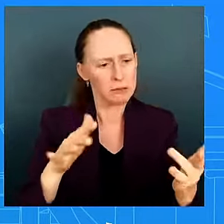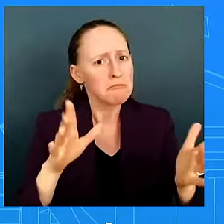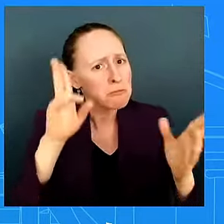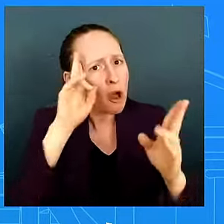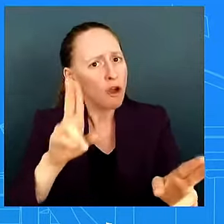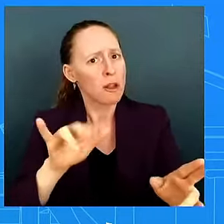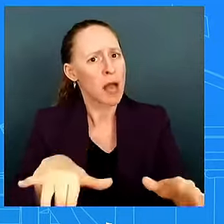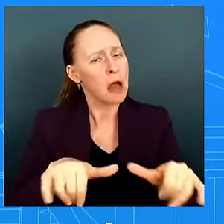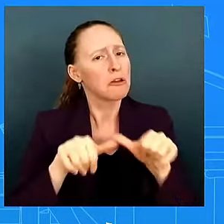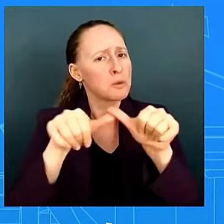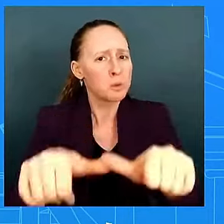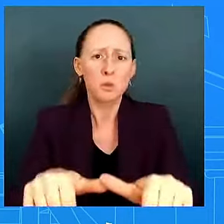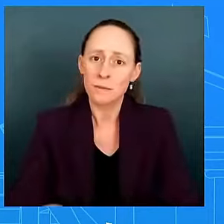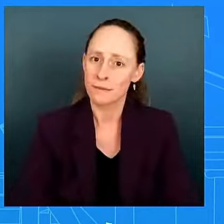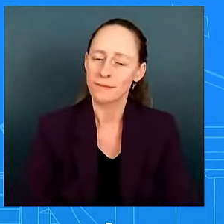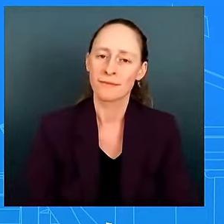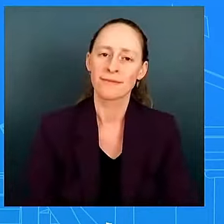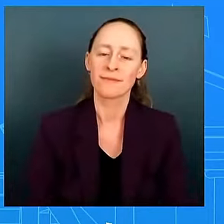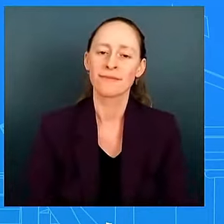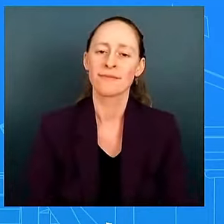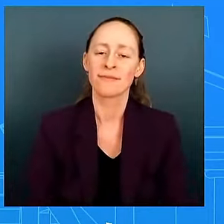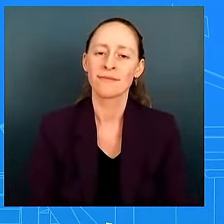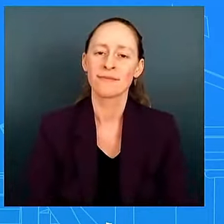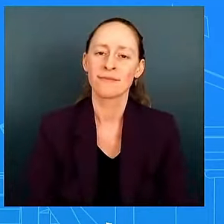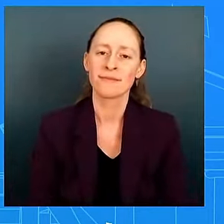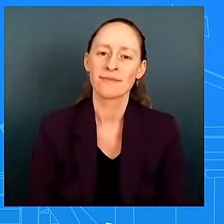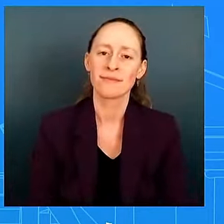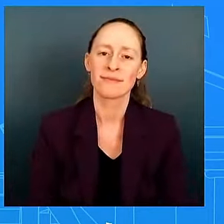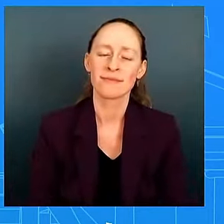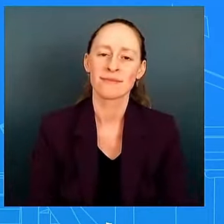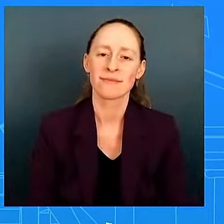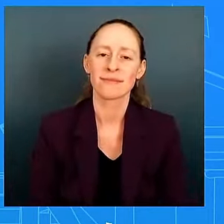ahead michael um i have two big boy questions